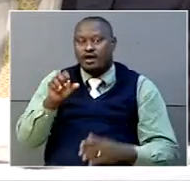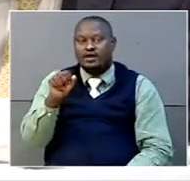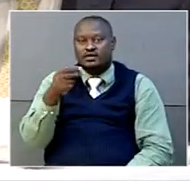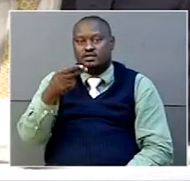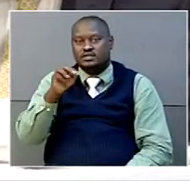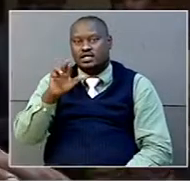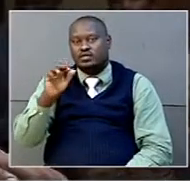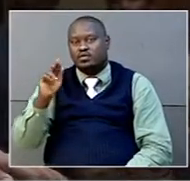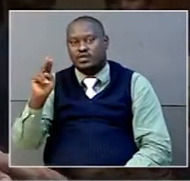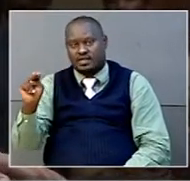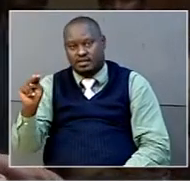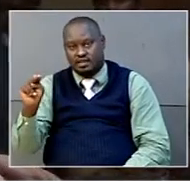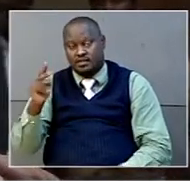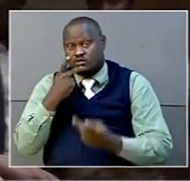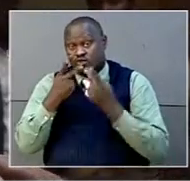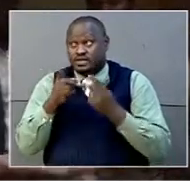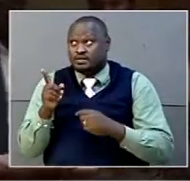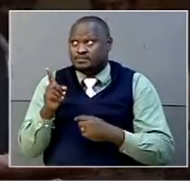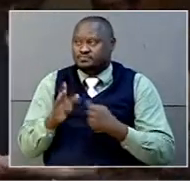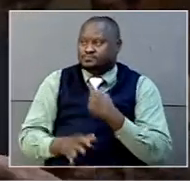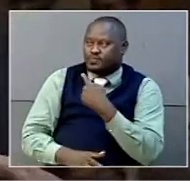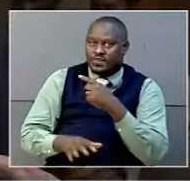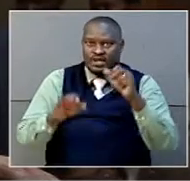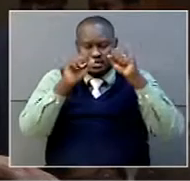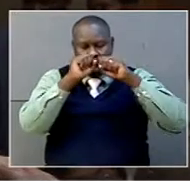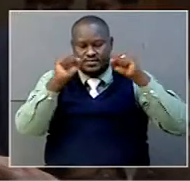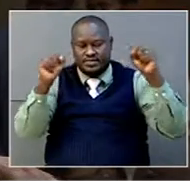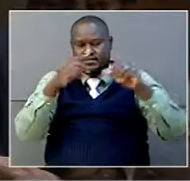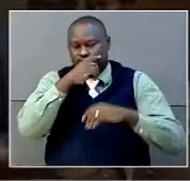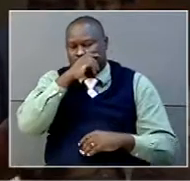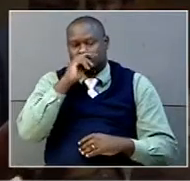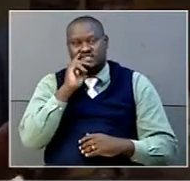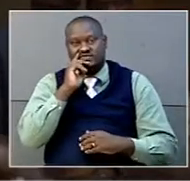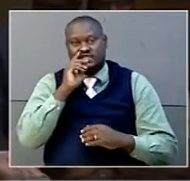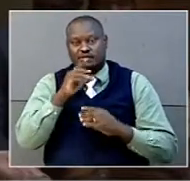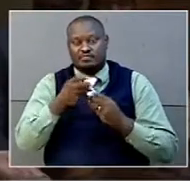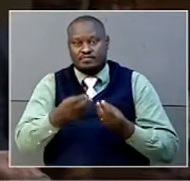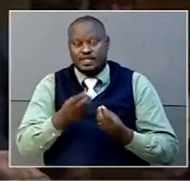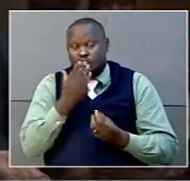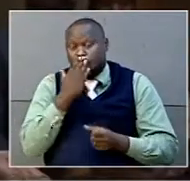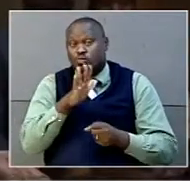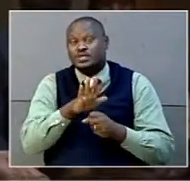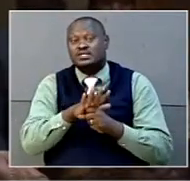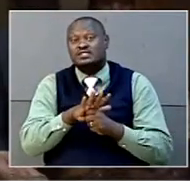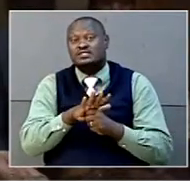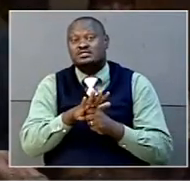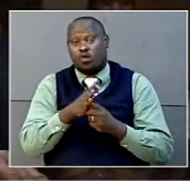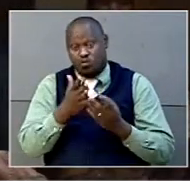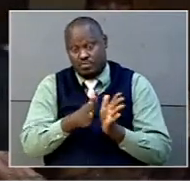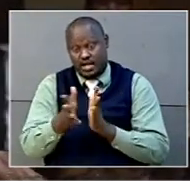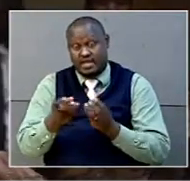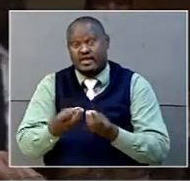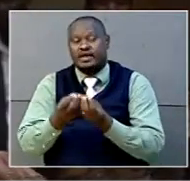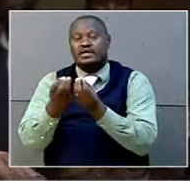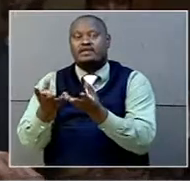Kampala. President Yoeri Museveni has paid or is going to make a contribution